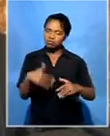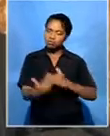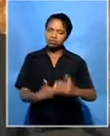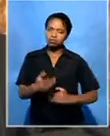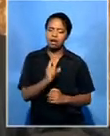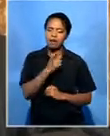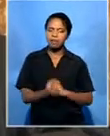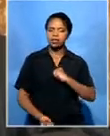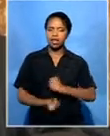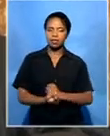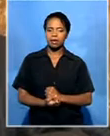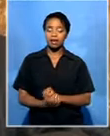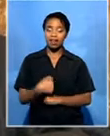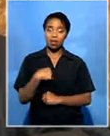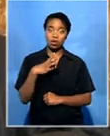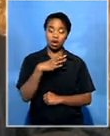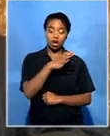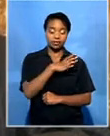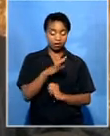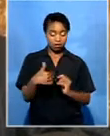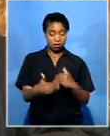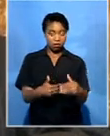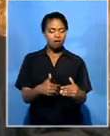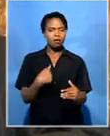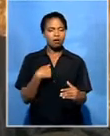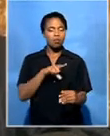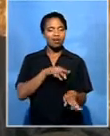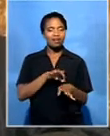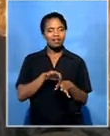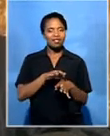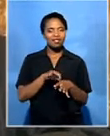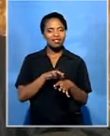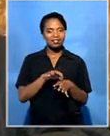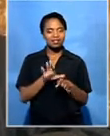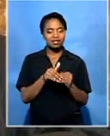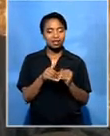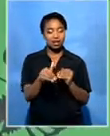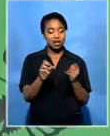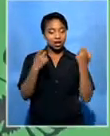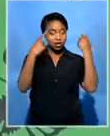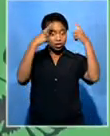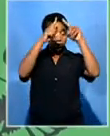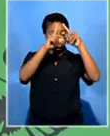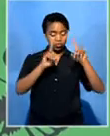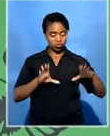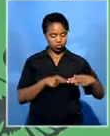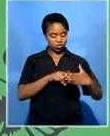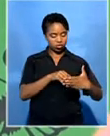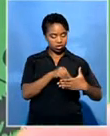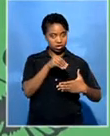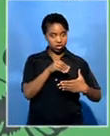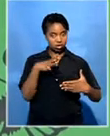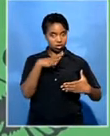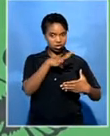says the arrival of the Council will add impetus to current preparations and efforts by the Lesotho Electoral Commission to